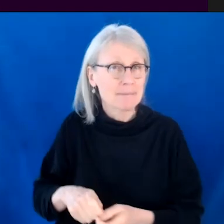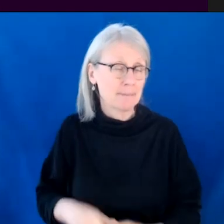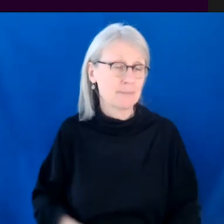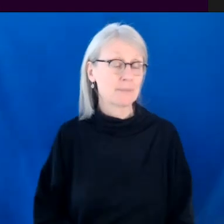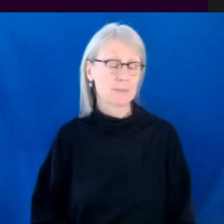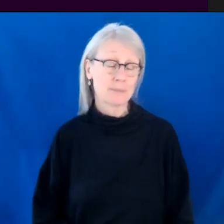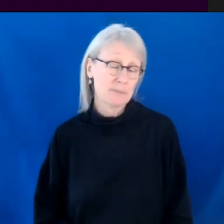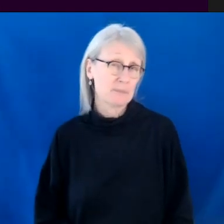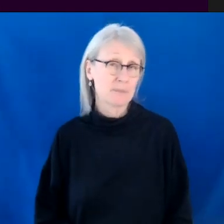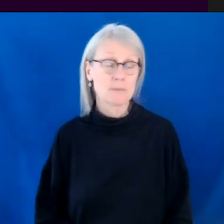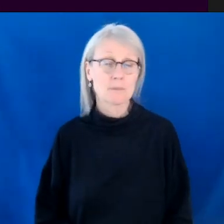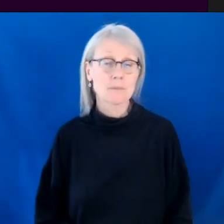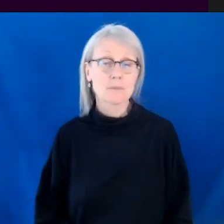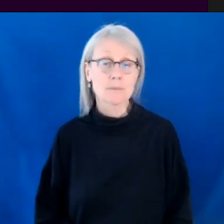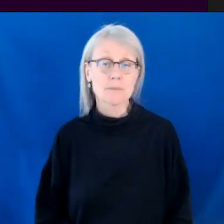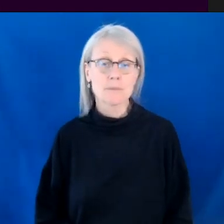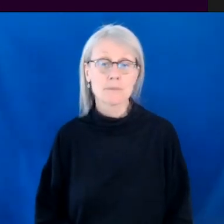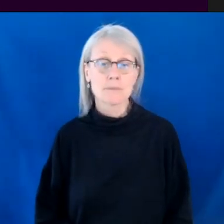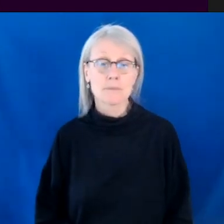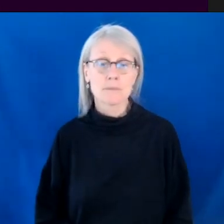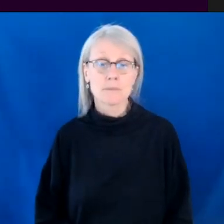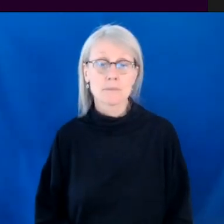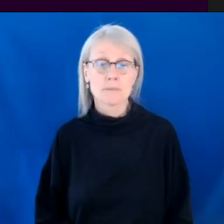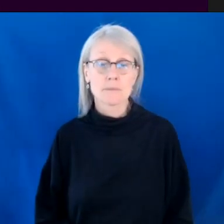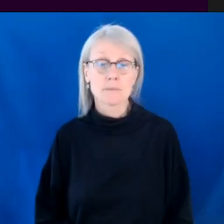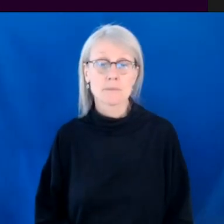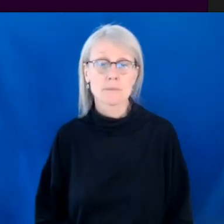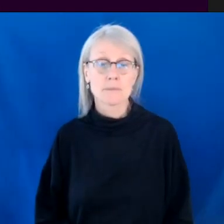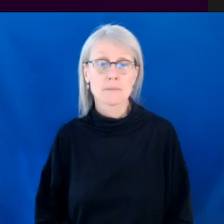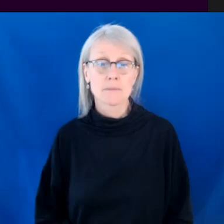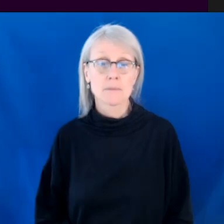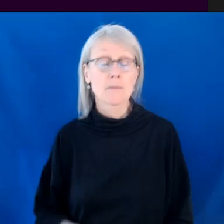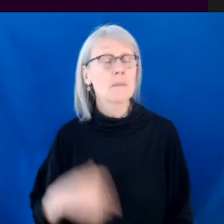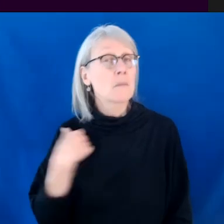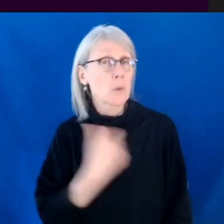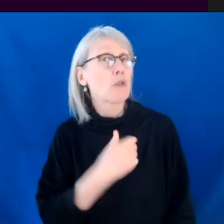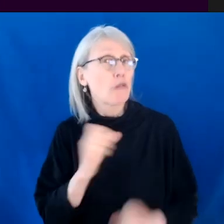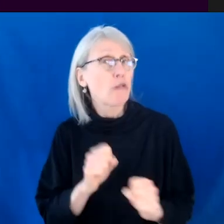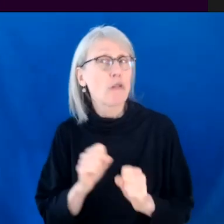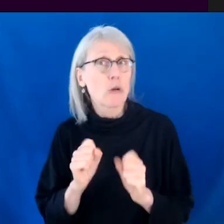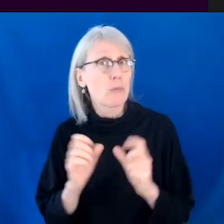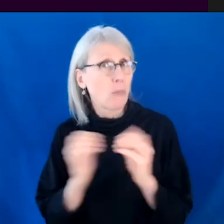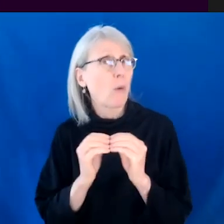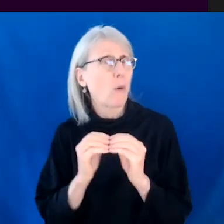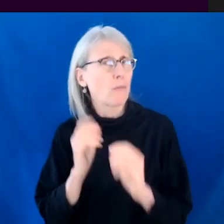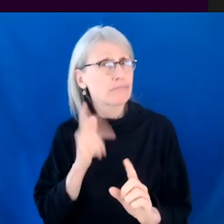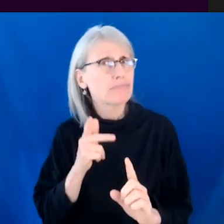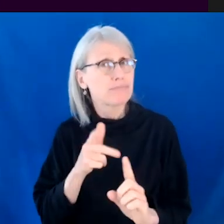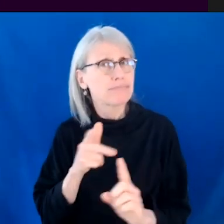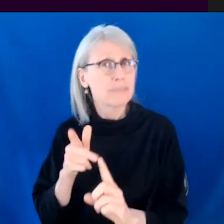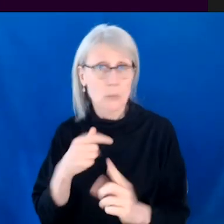I think we always, you know, we could have gone on, um, we had ideas for what the show would be,